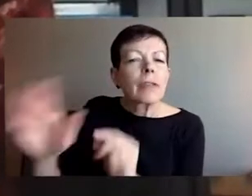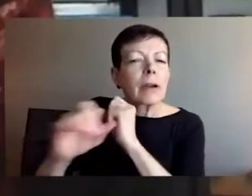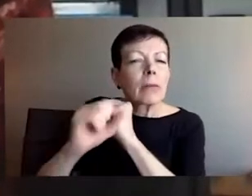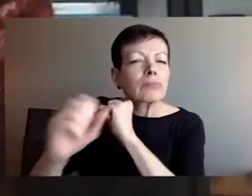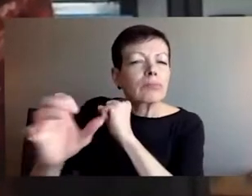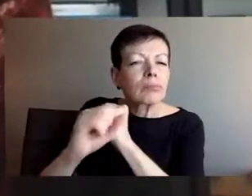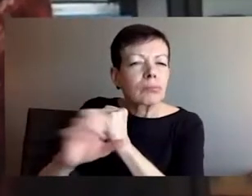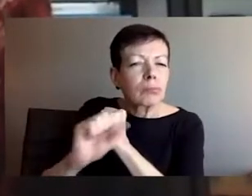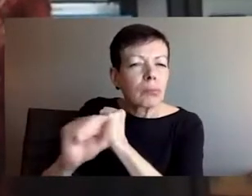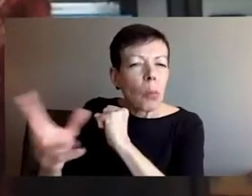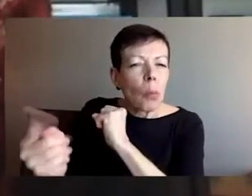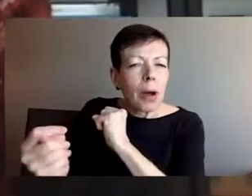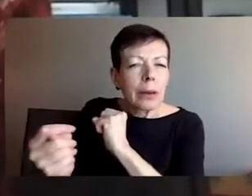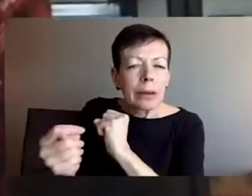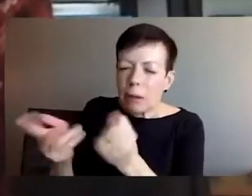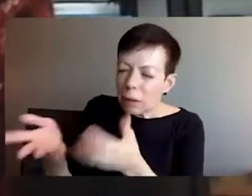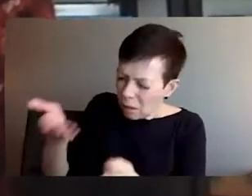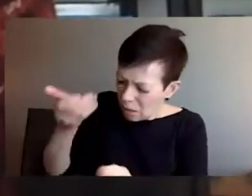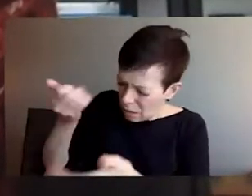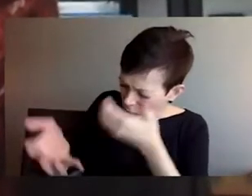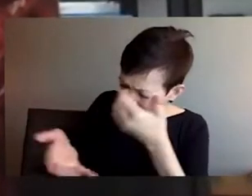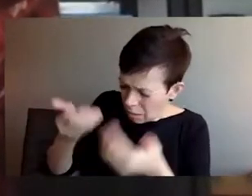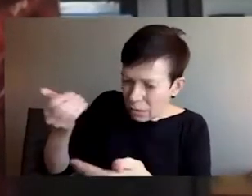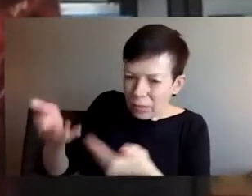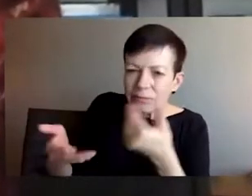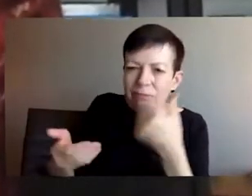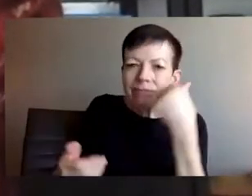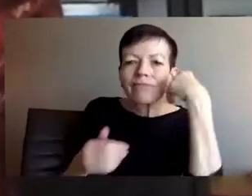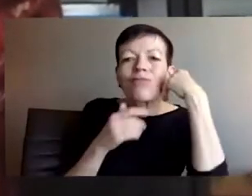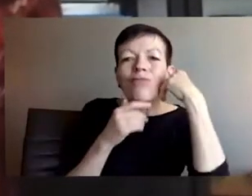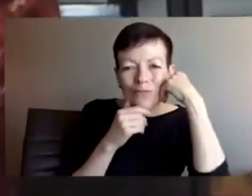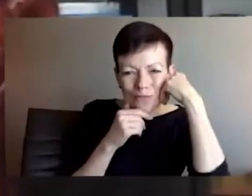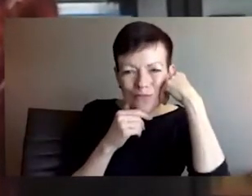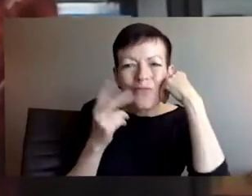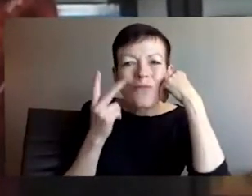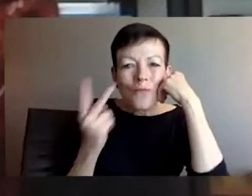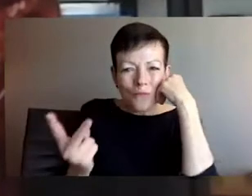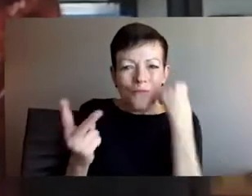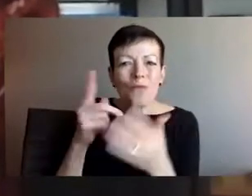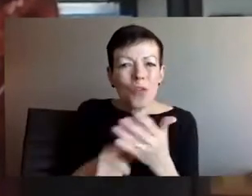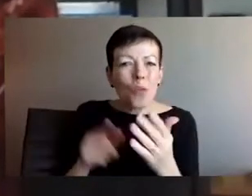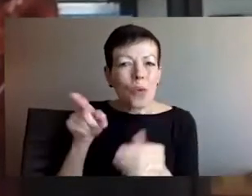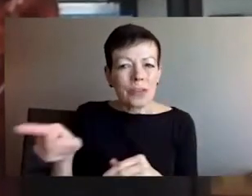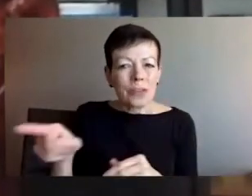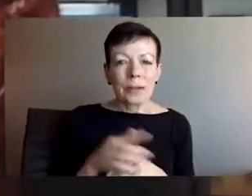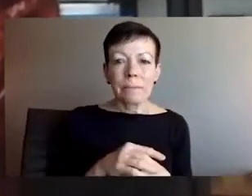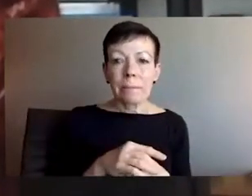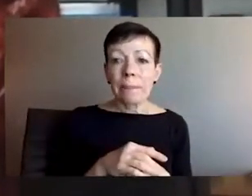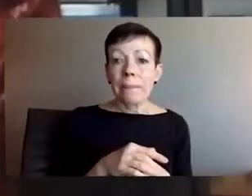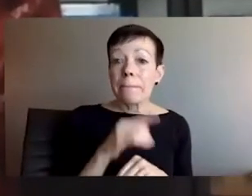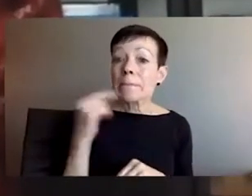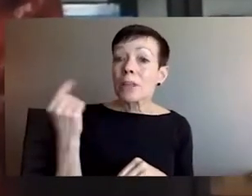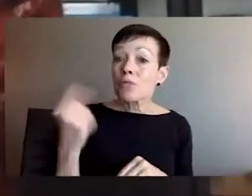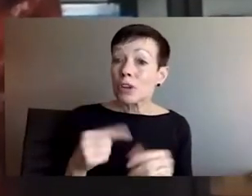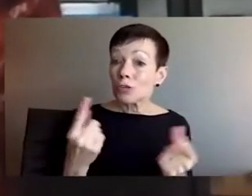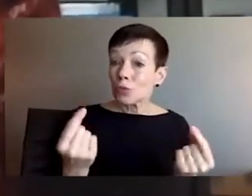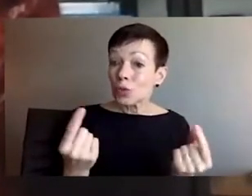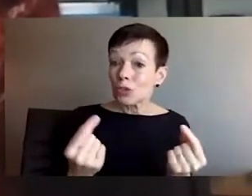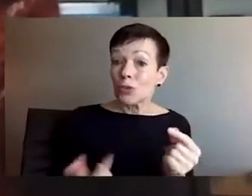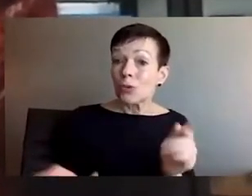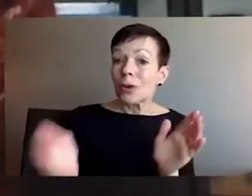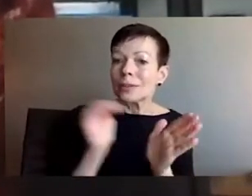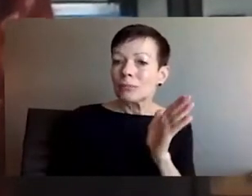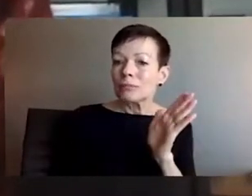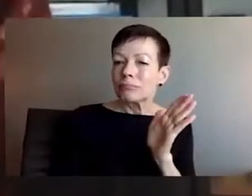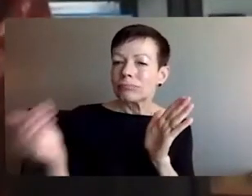wish. The way to navigate this information war is to educate ourselves as to what ideas and interpretations